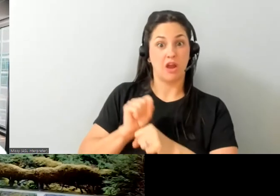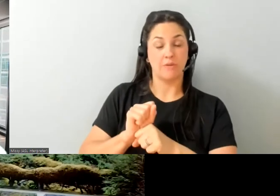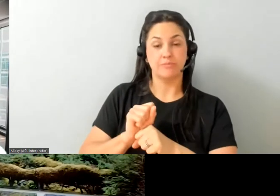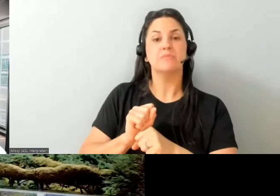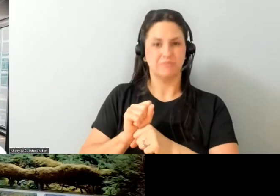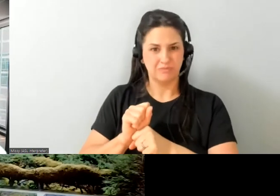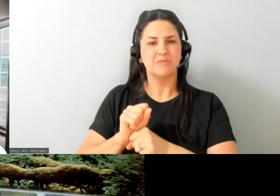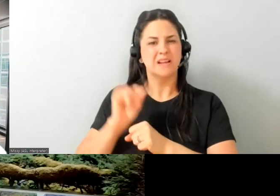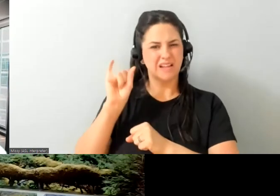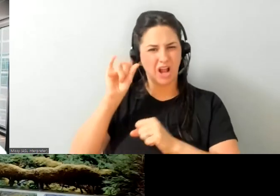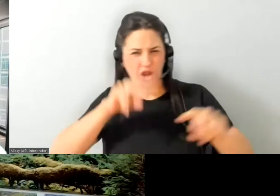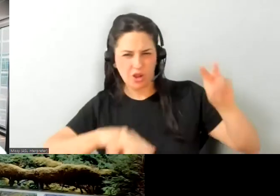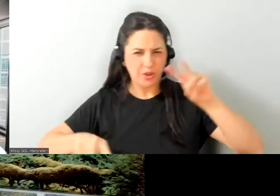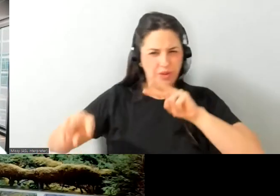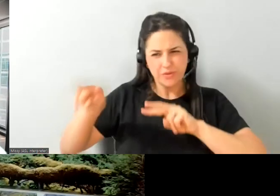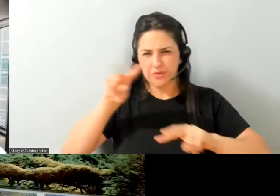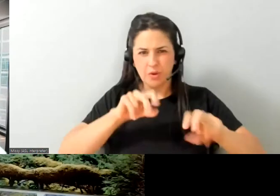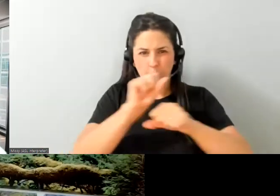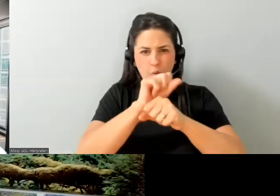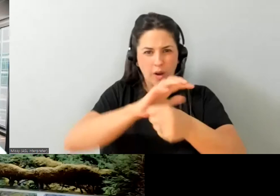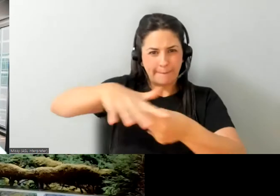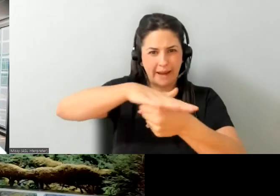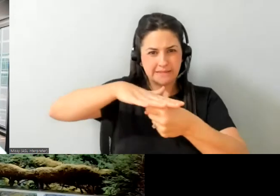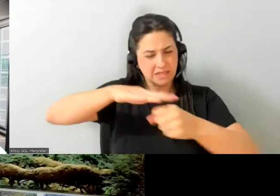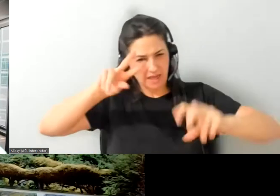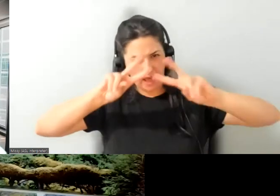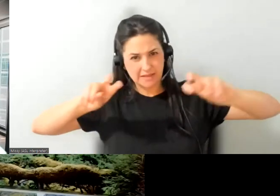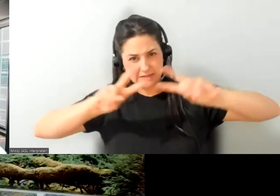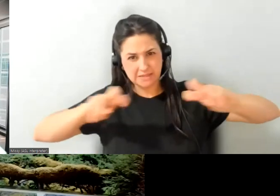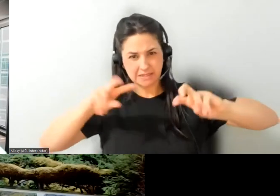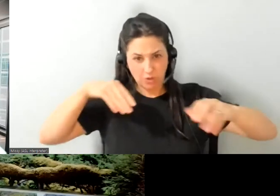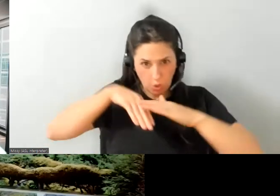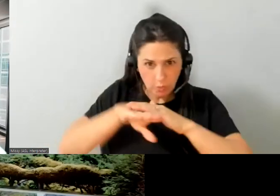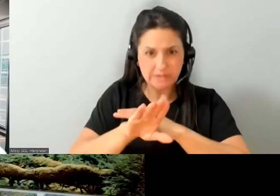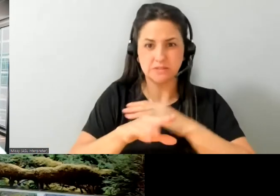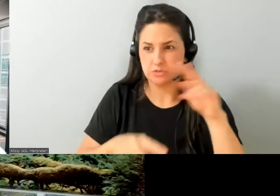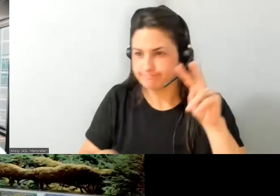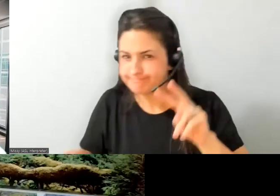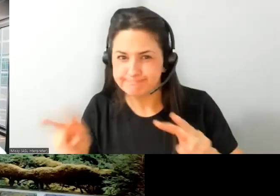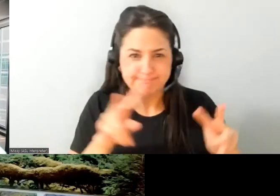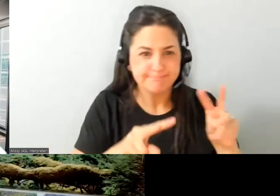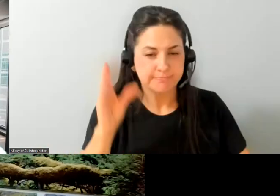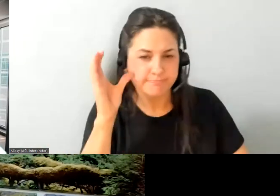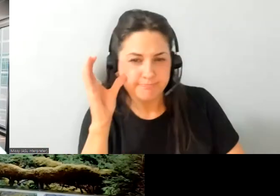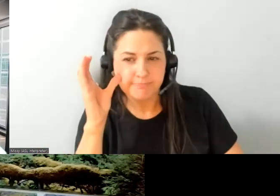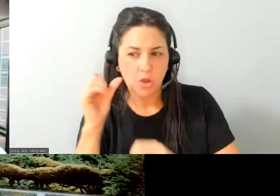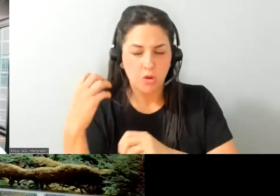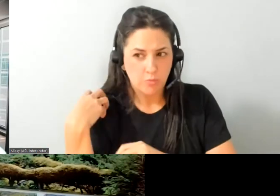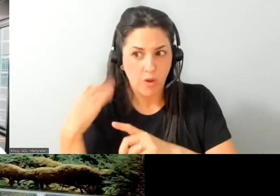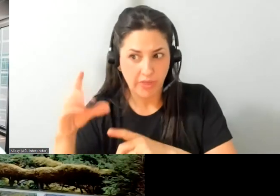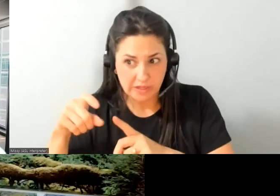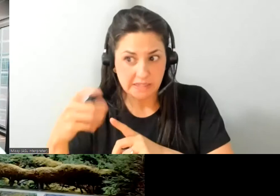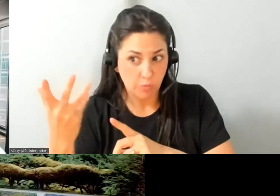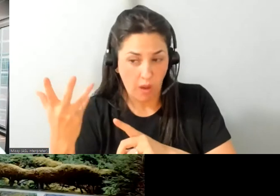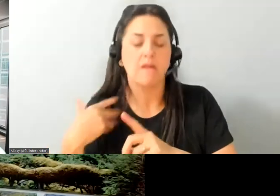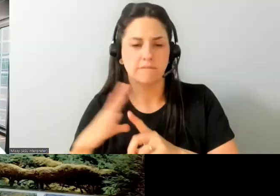of workplace analysis and go into uh an environment and listen to the employer's needs look at the environment and